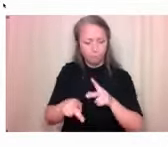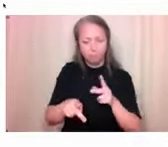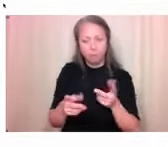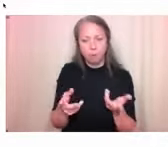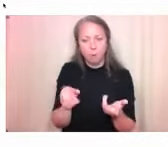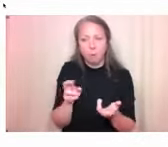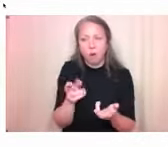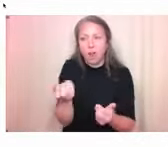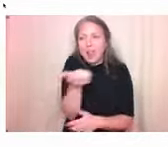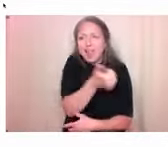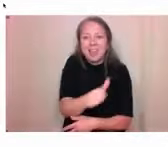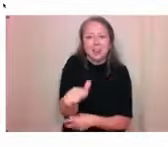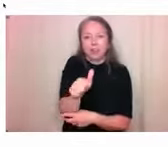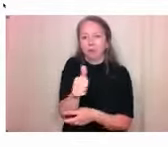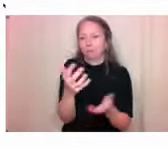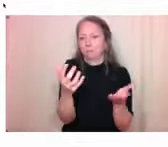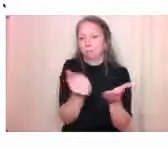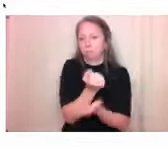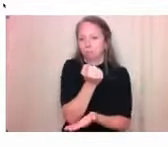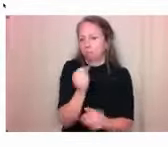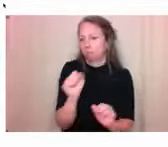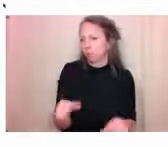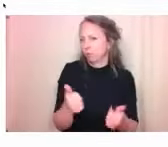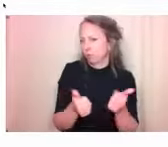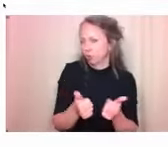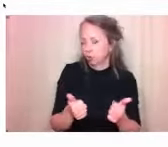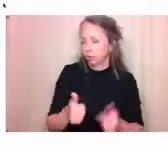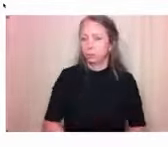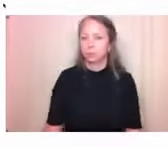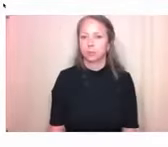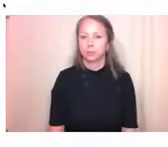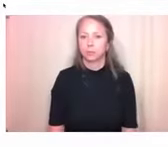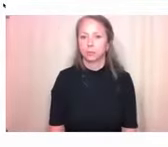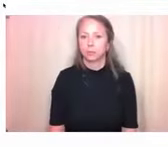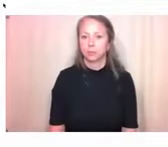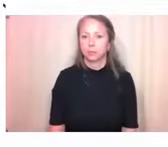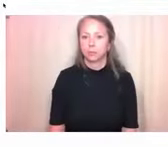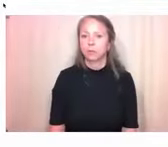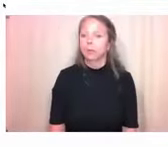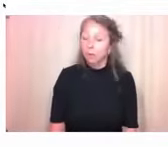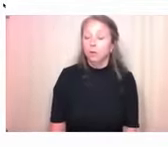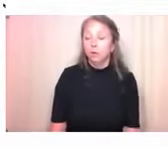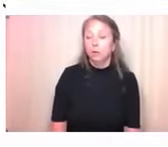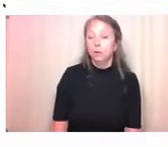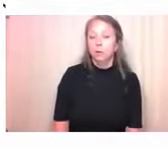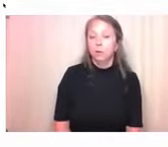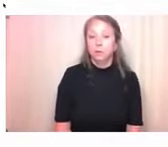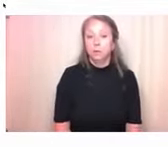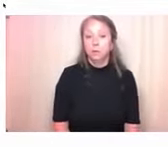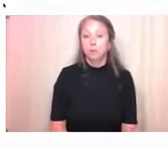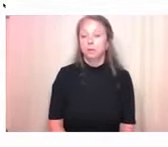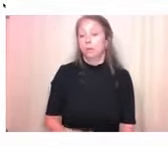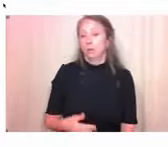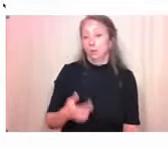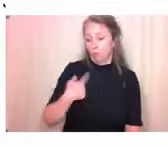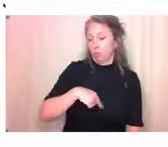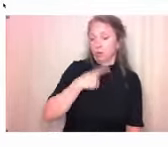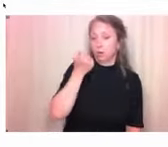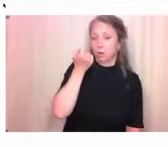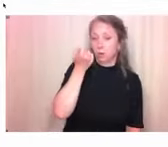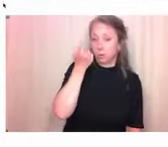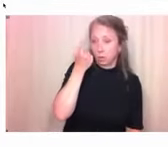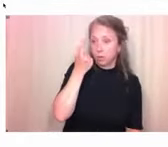Yeah, so we understand accessibility as being for everyone, whether or not you identify as someone who